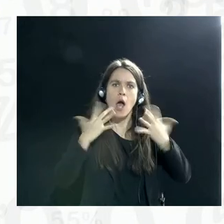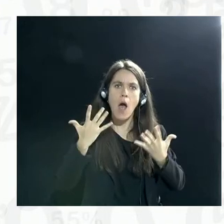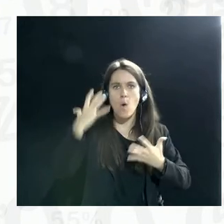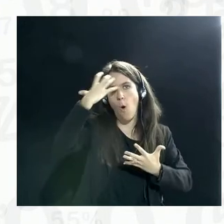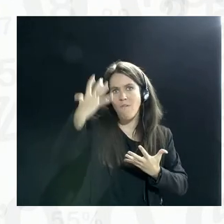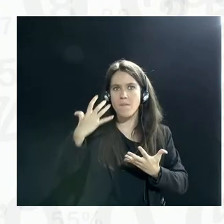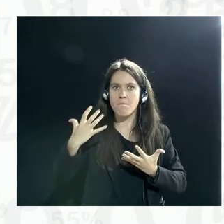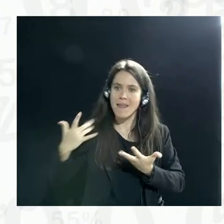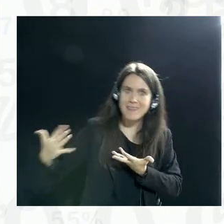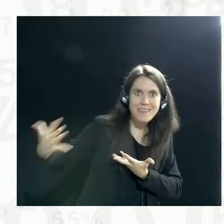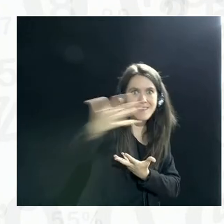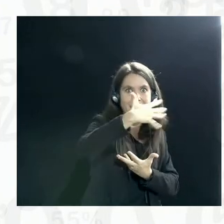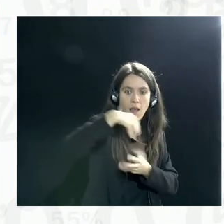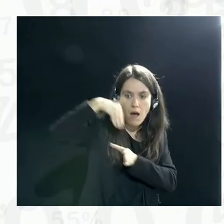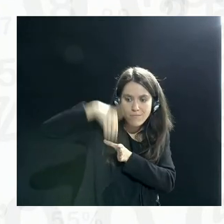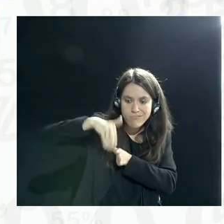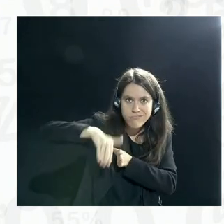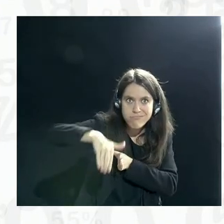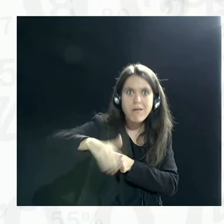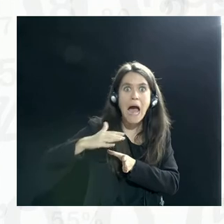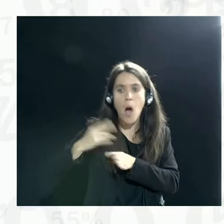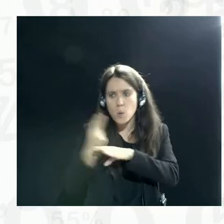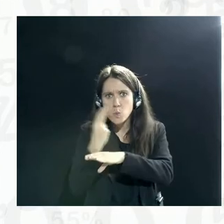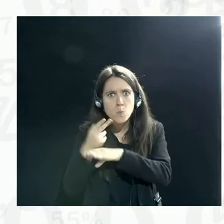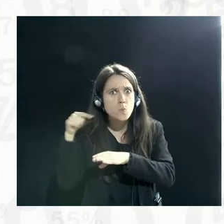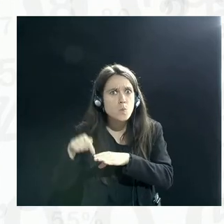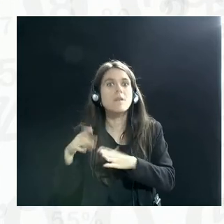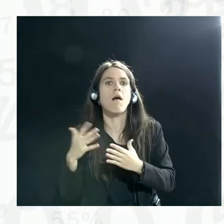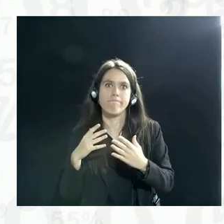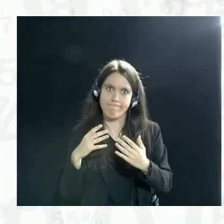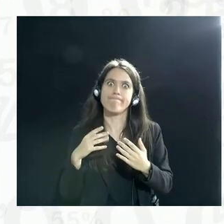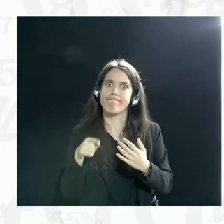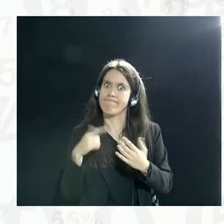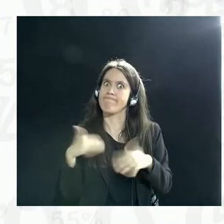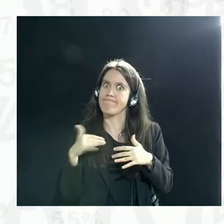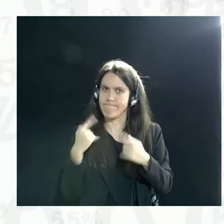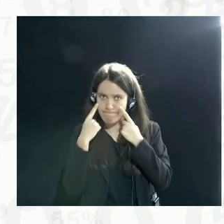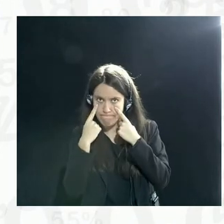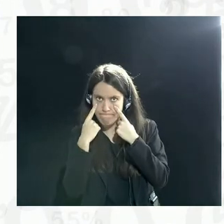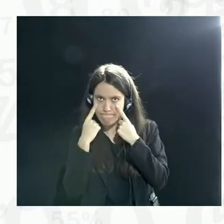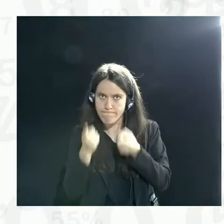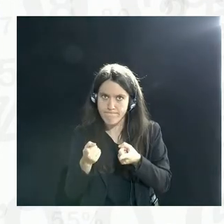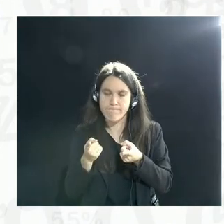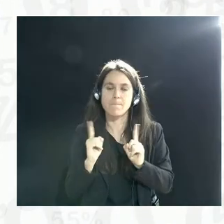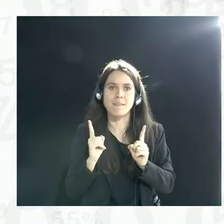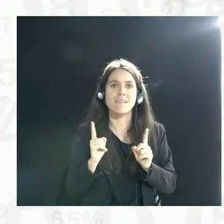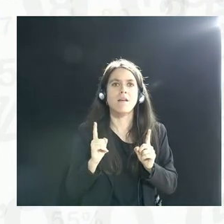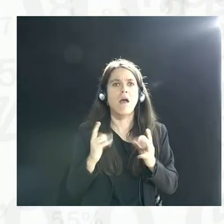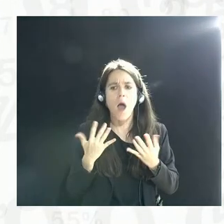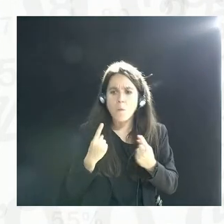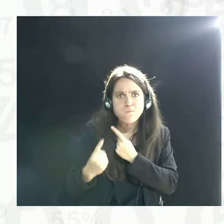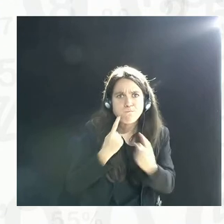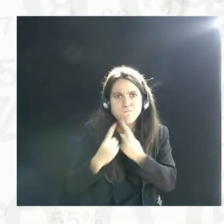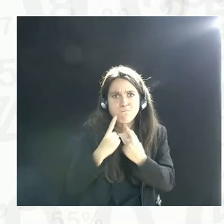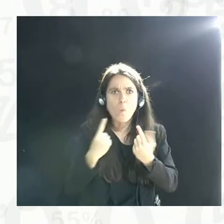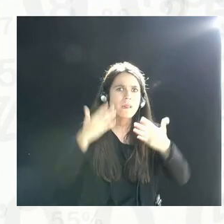collects, and uses this data is actually very important. So we need a lot more deliberation on what can